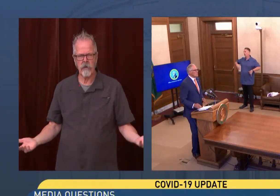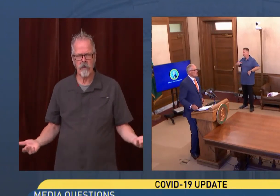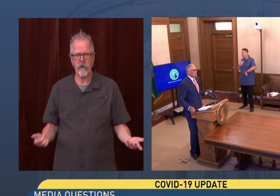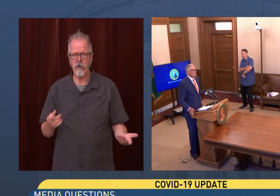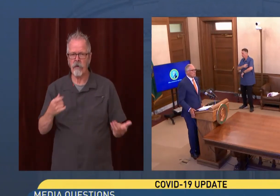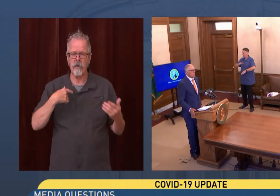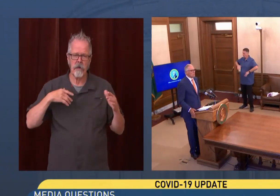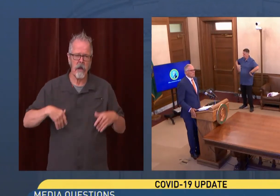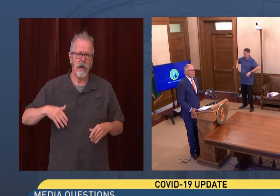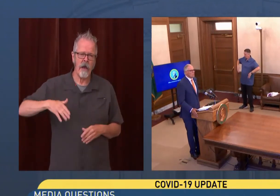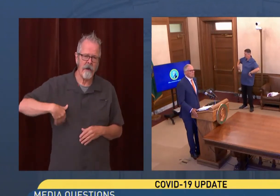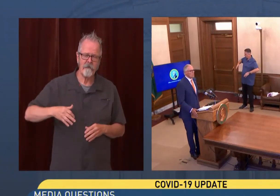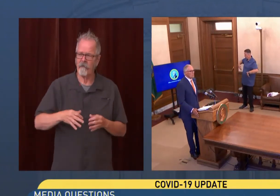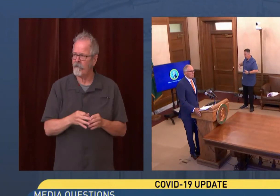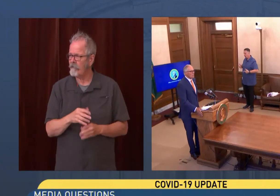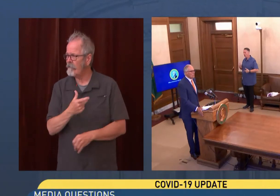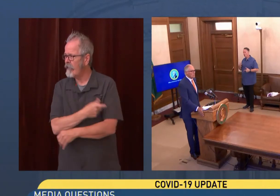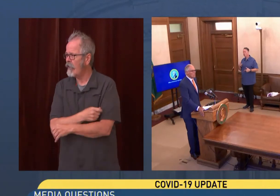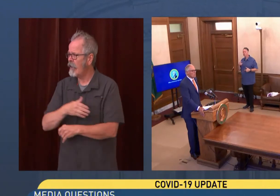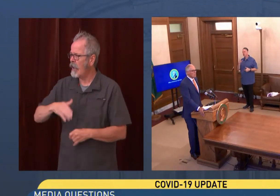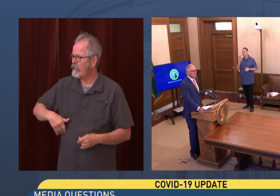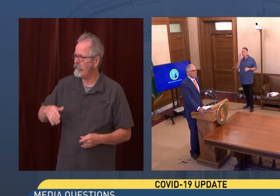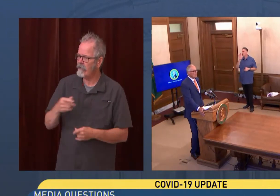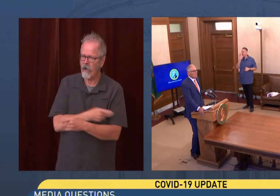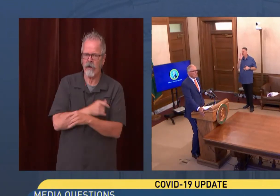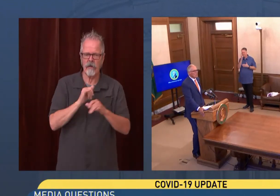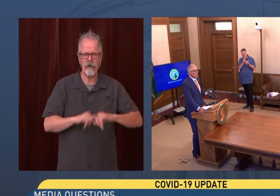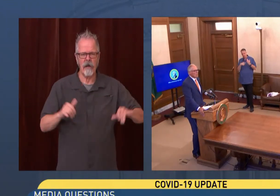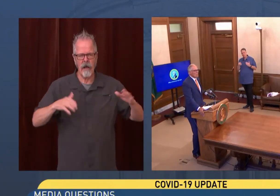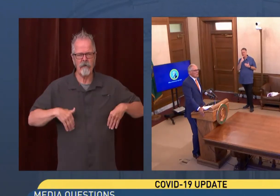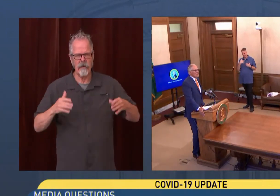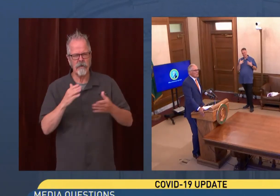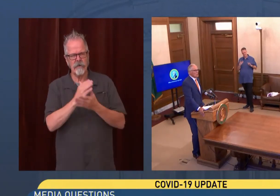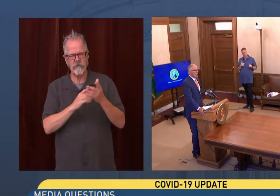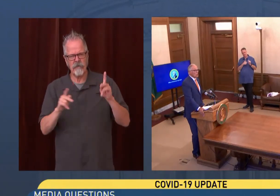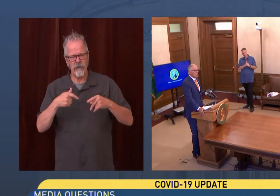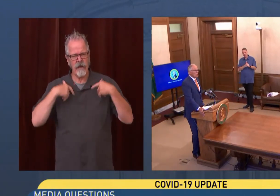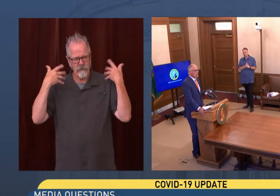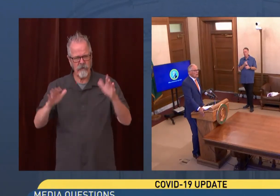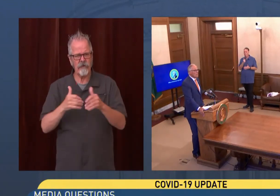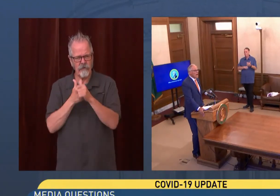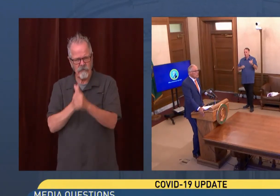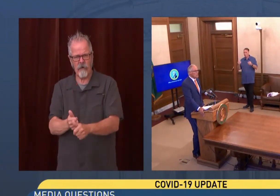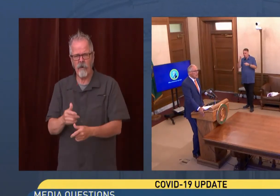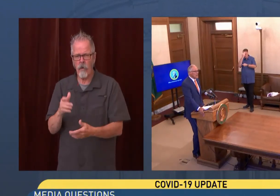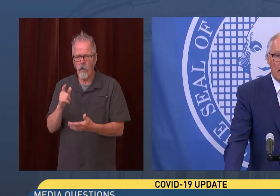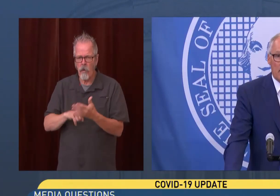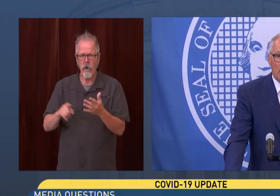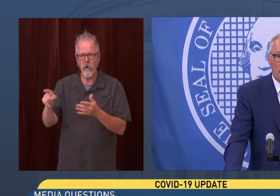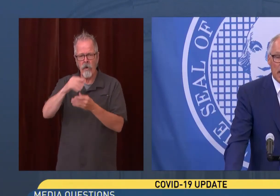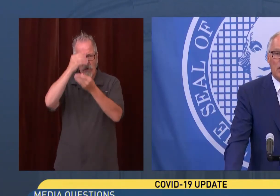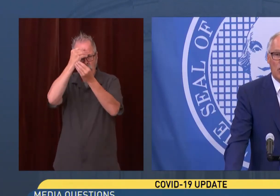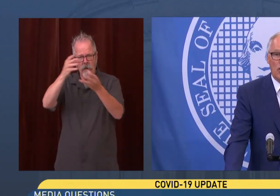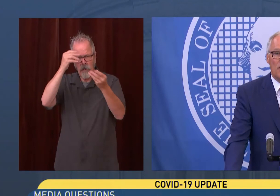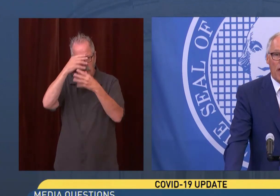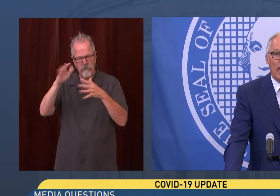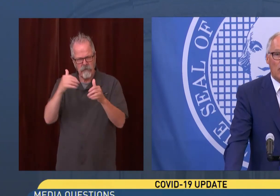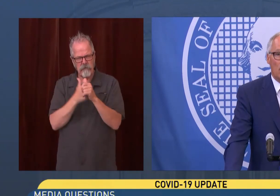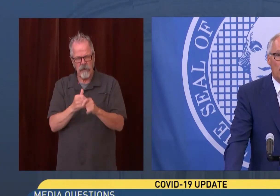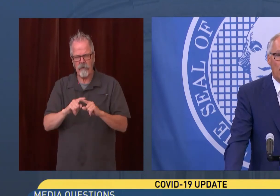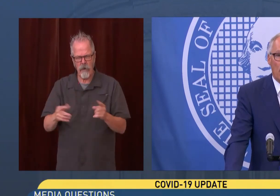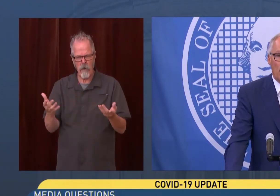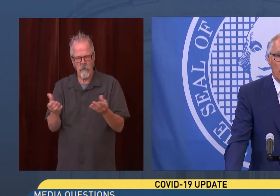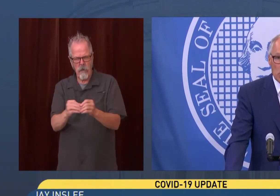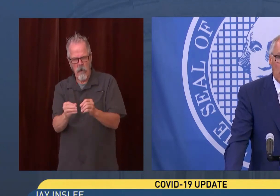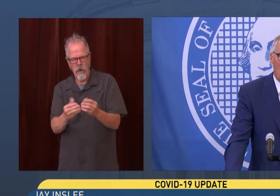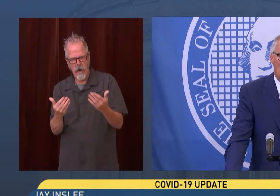unvaccinated. What do you say about to the people who did what they were supposed to do? To those who become vaccinated, a big, huge thank